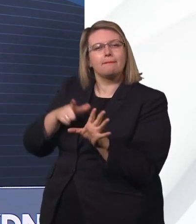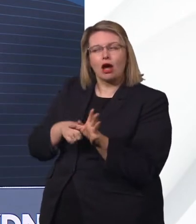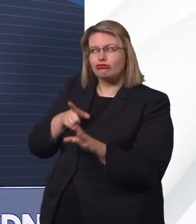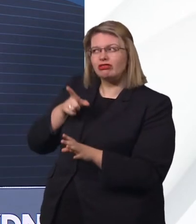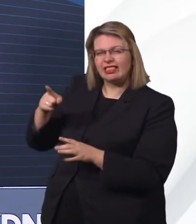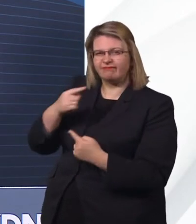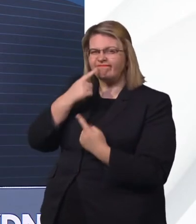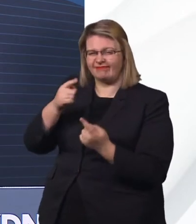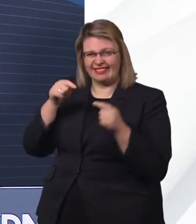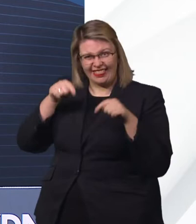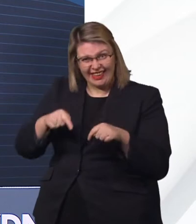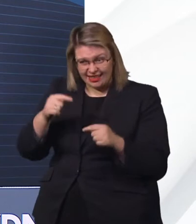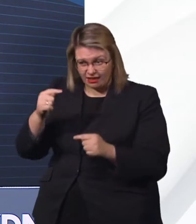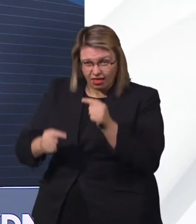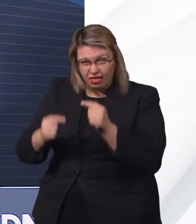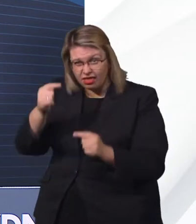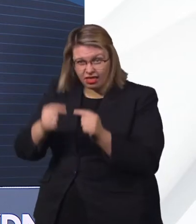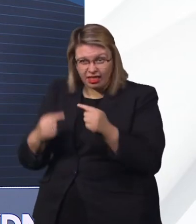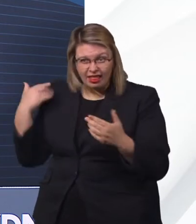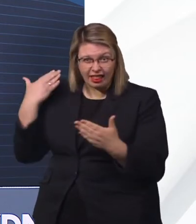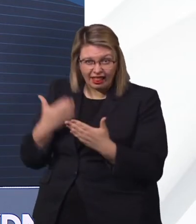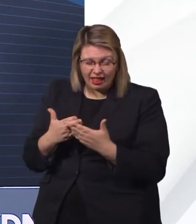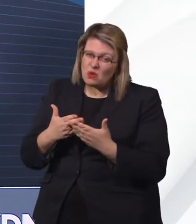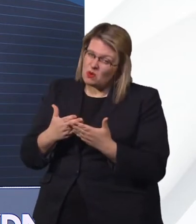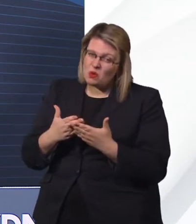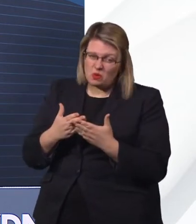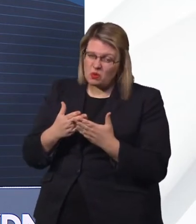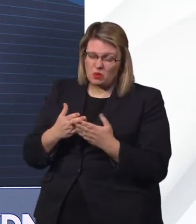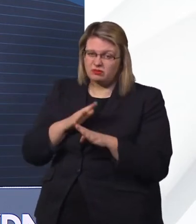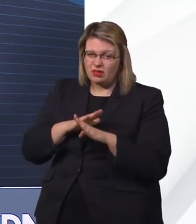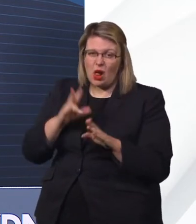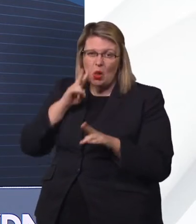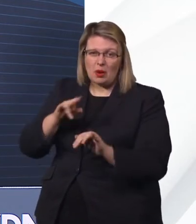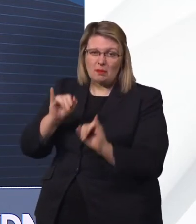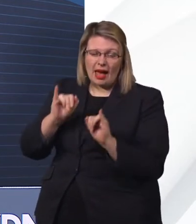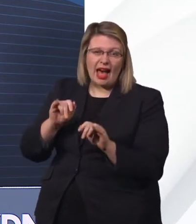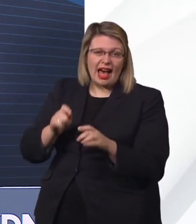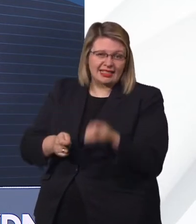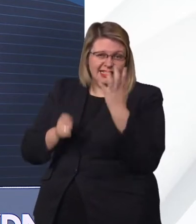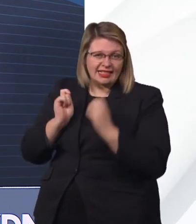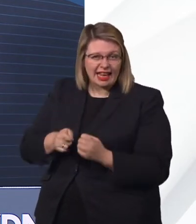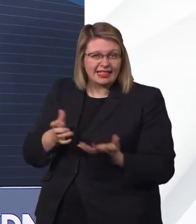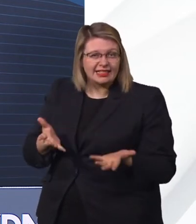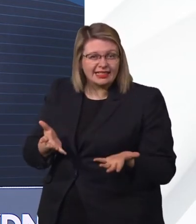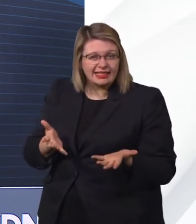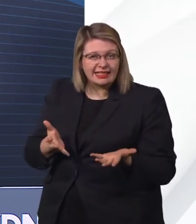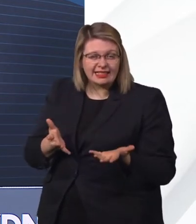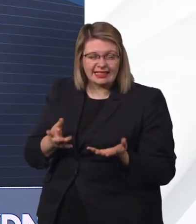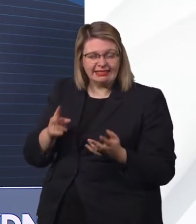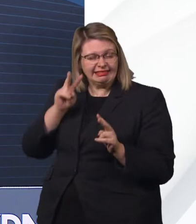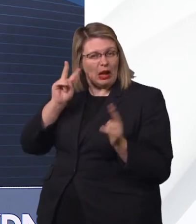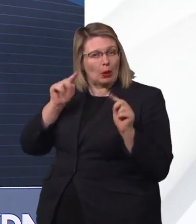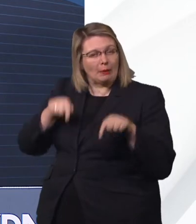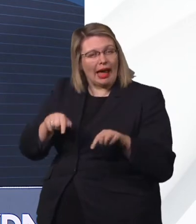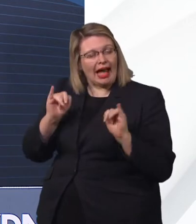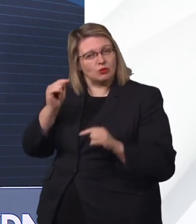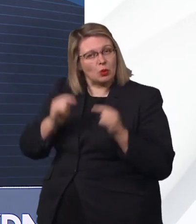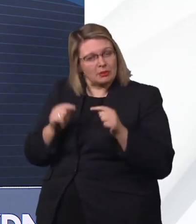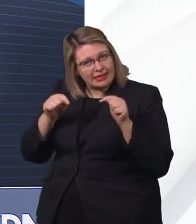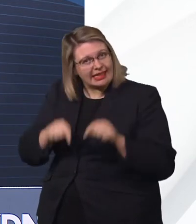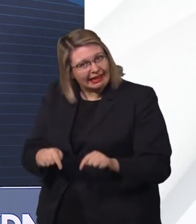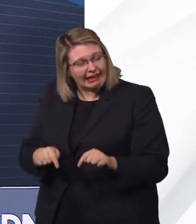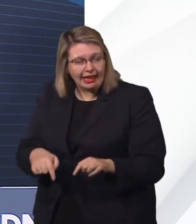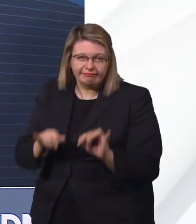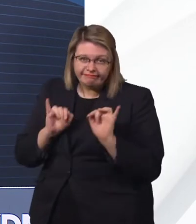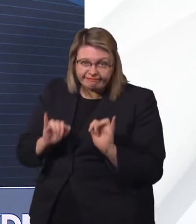for quite a long time now and, yeah, not great for the tennis, not great for the Australian Open, not